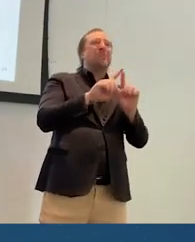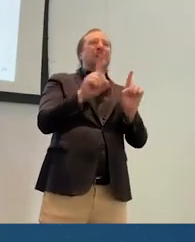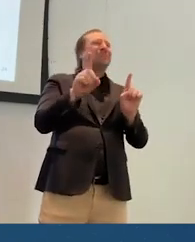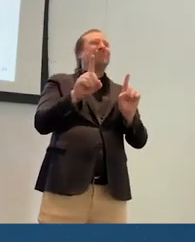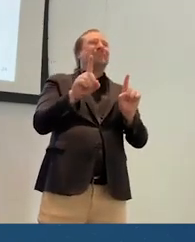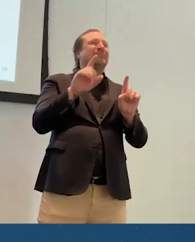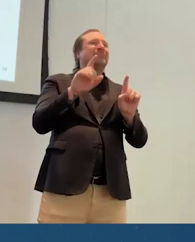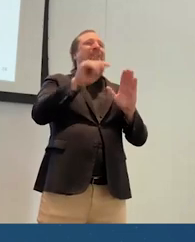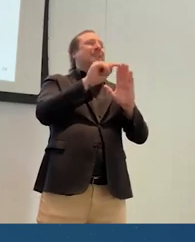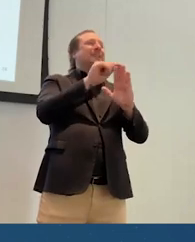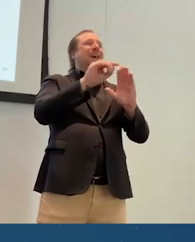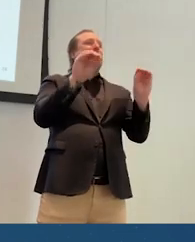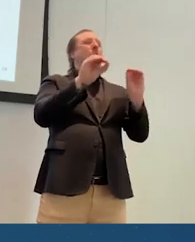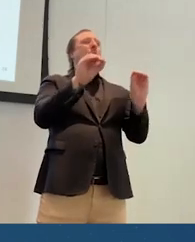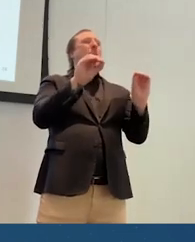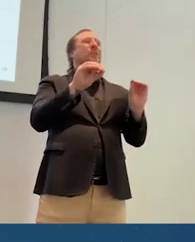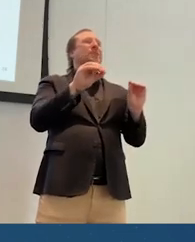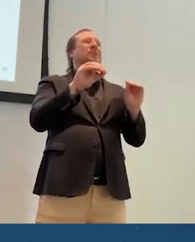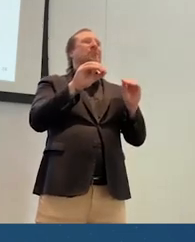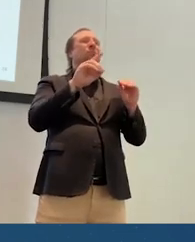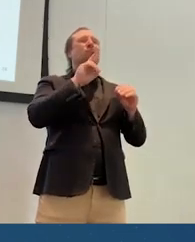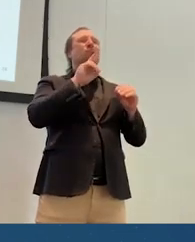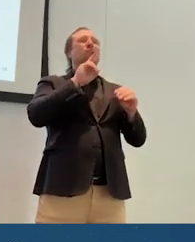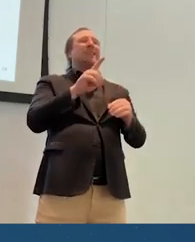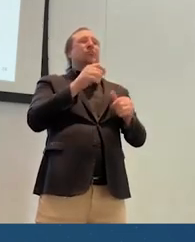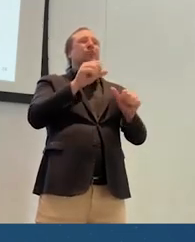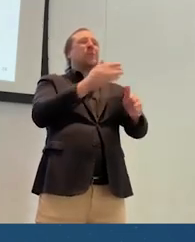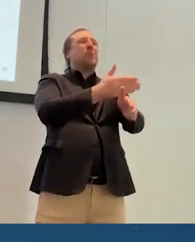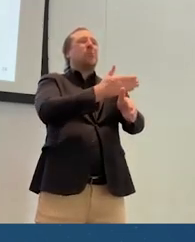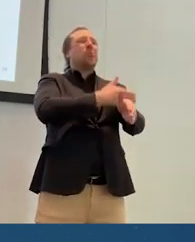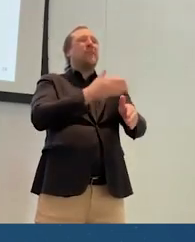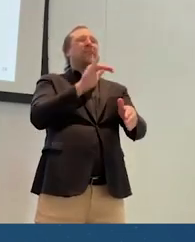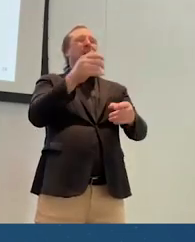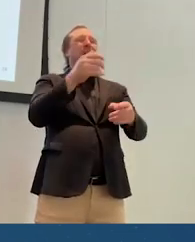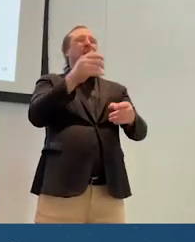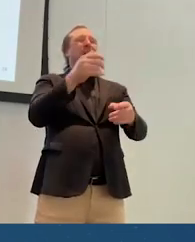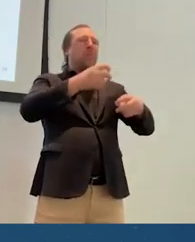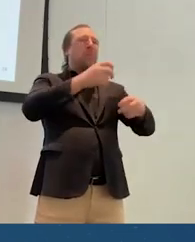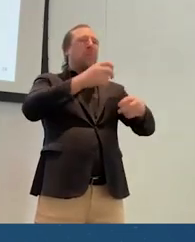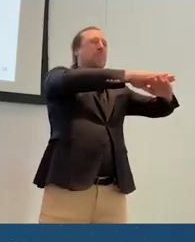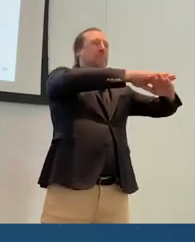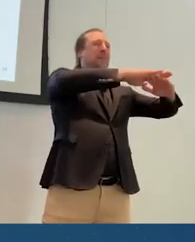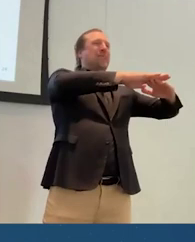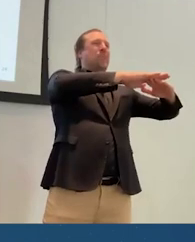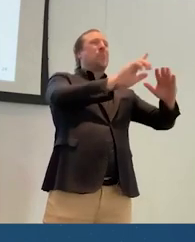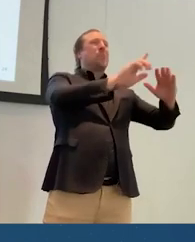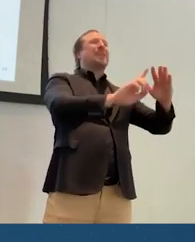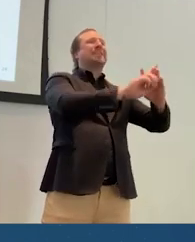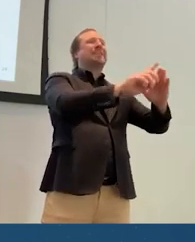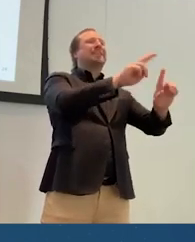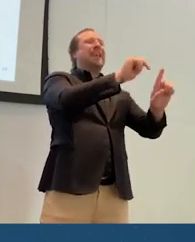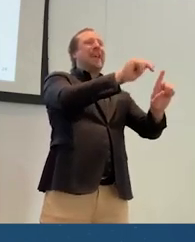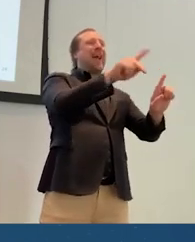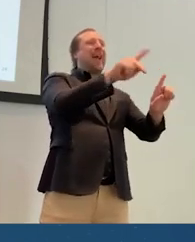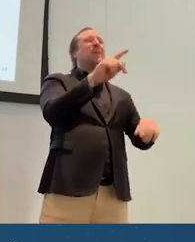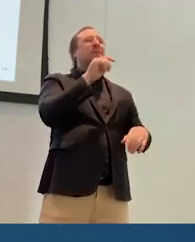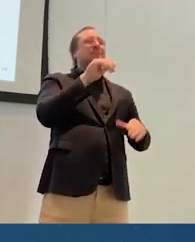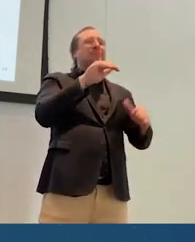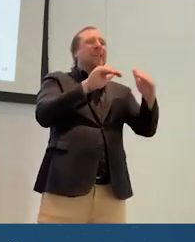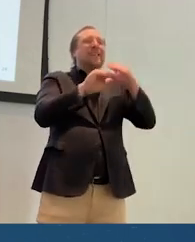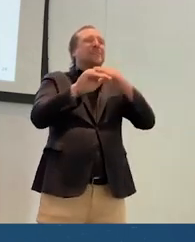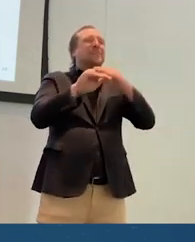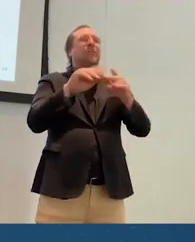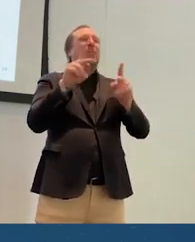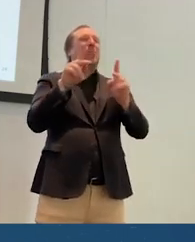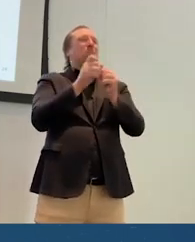working on the problem of making the platforms themselves, the existing applications accessible to people